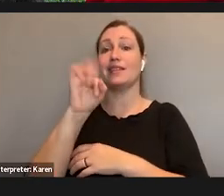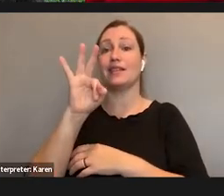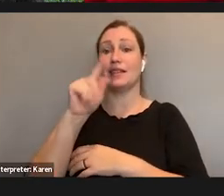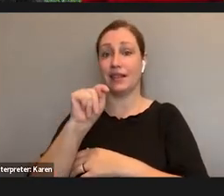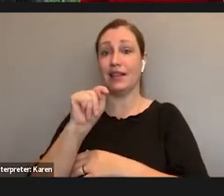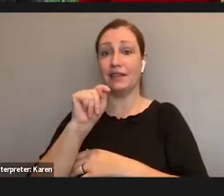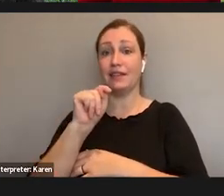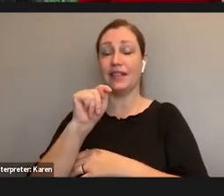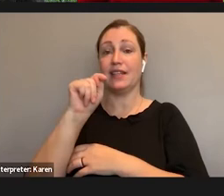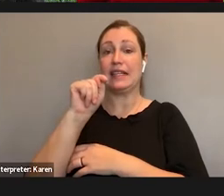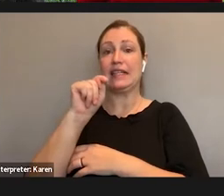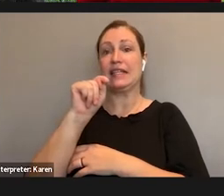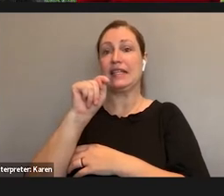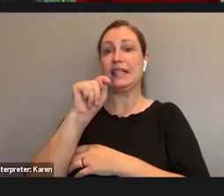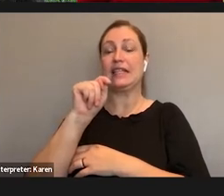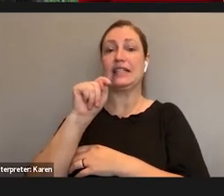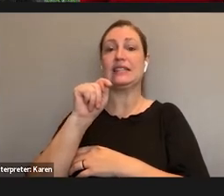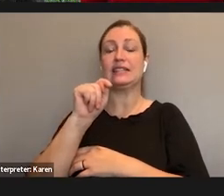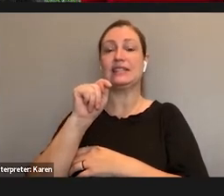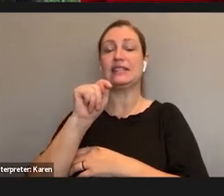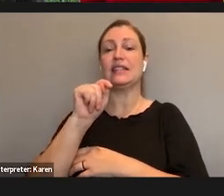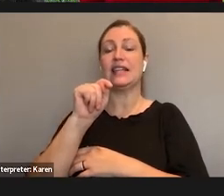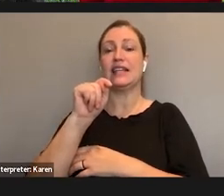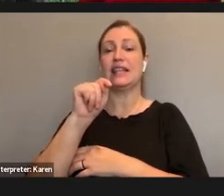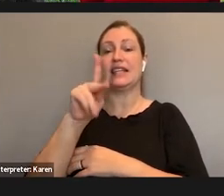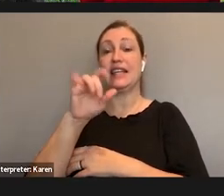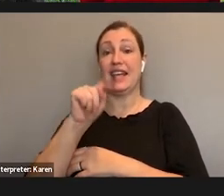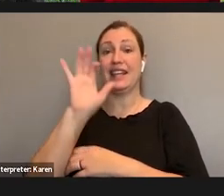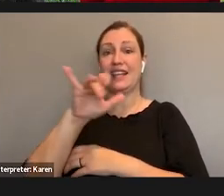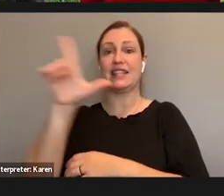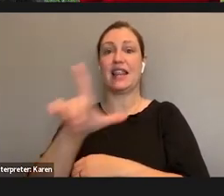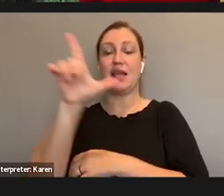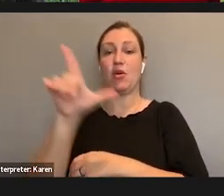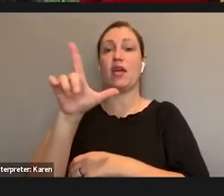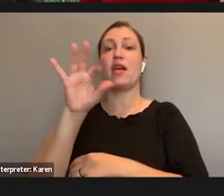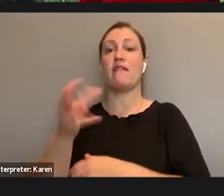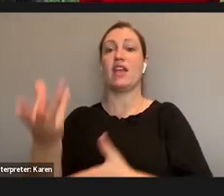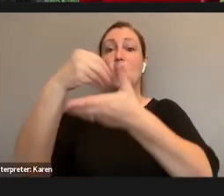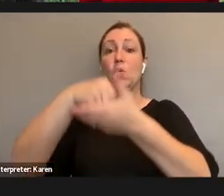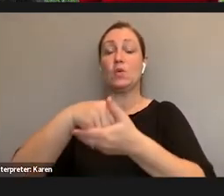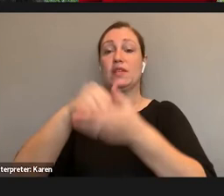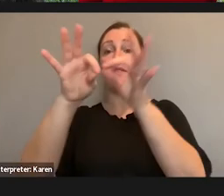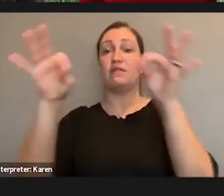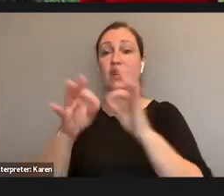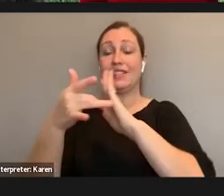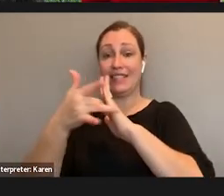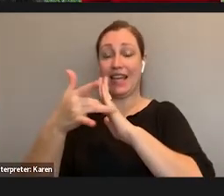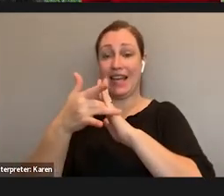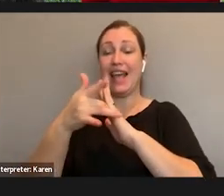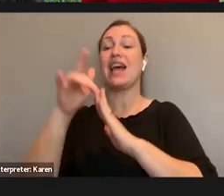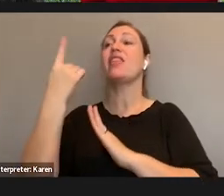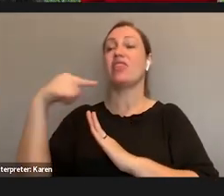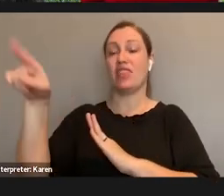result. This is a lending library of tools that other field course